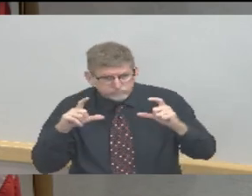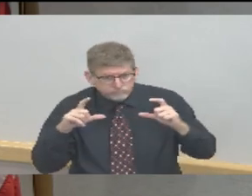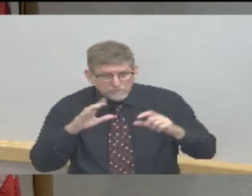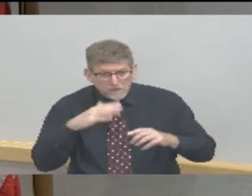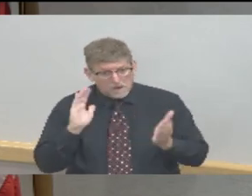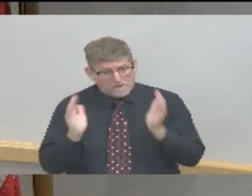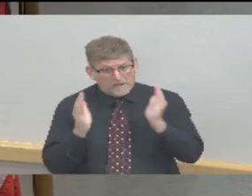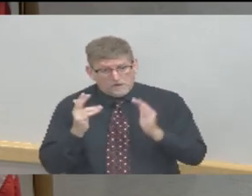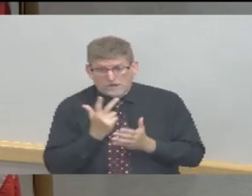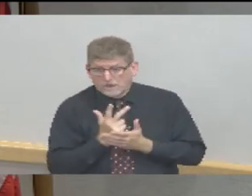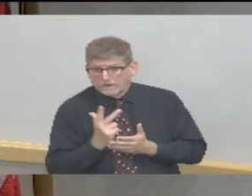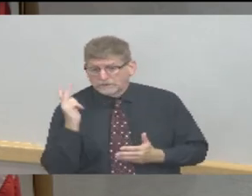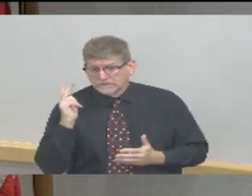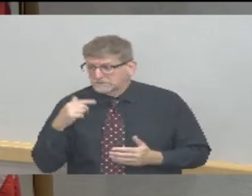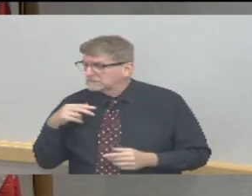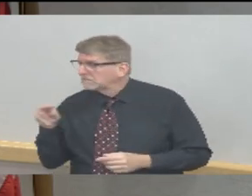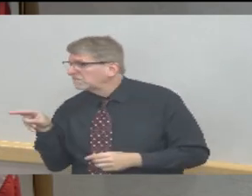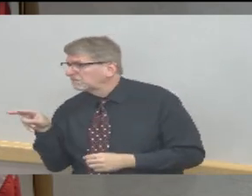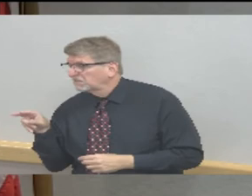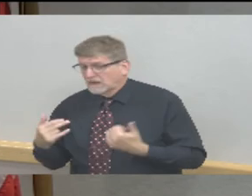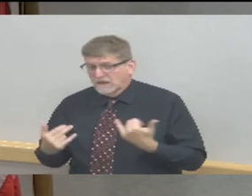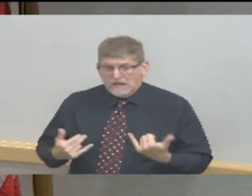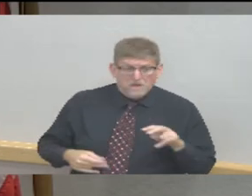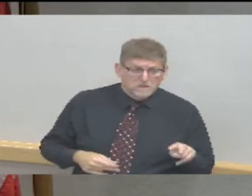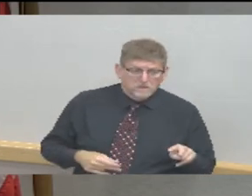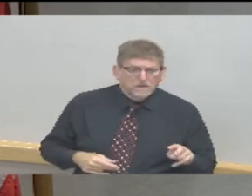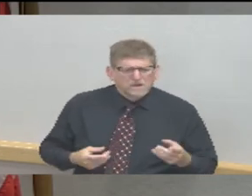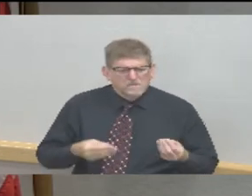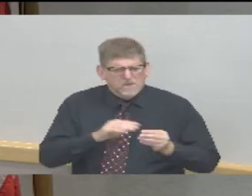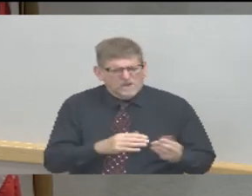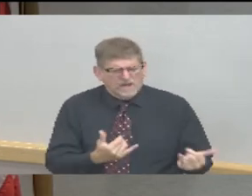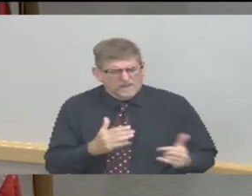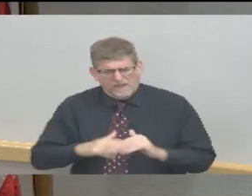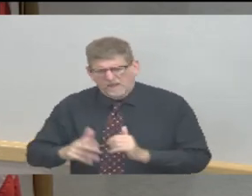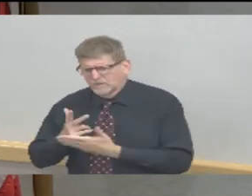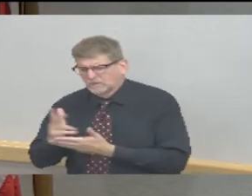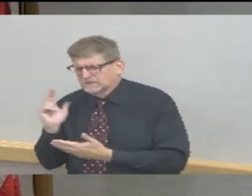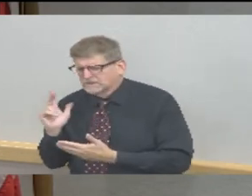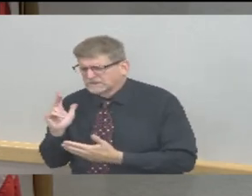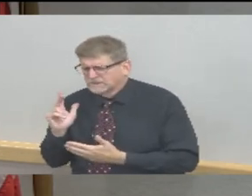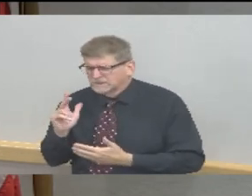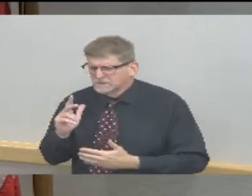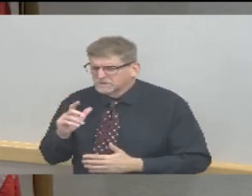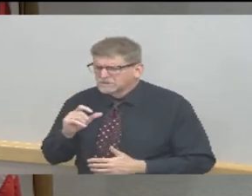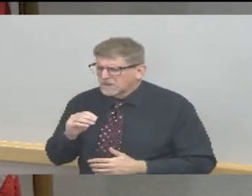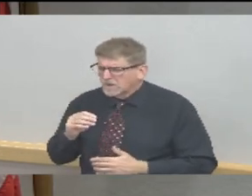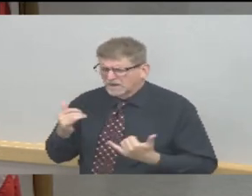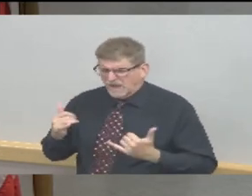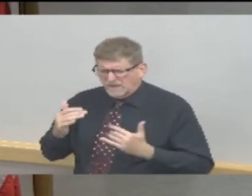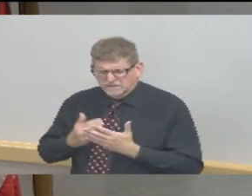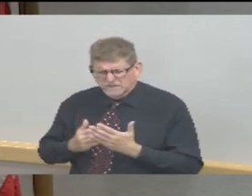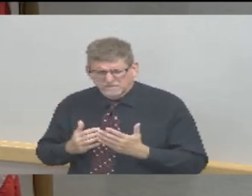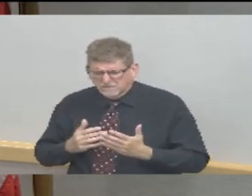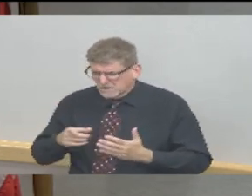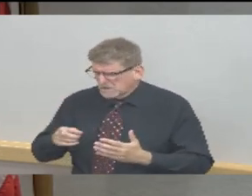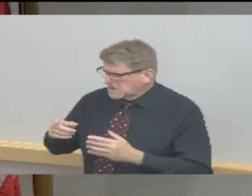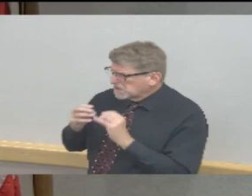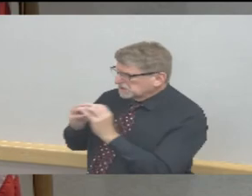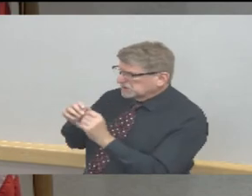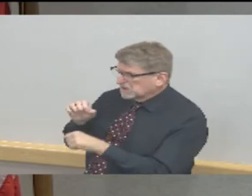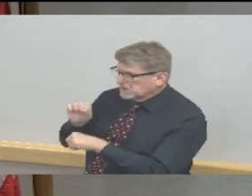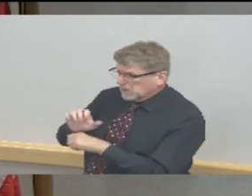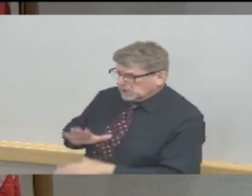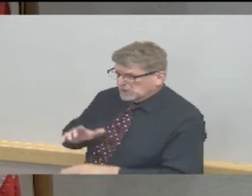getting into a fist fight over whether or not you're going to put your mask on. It is also not worth having to